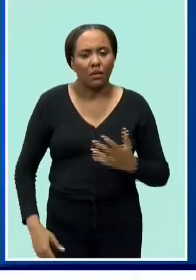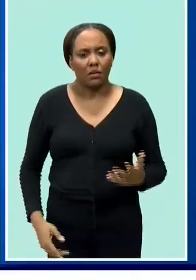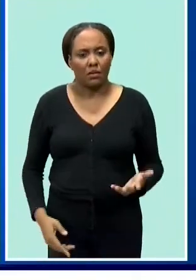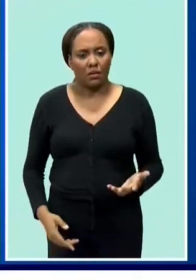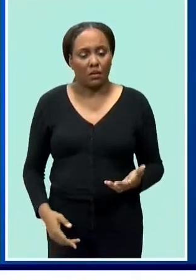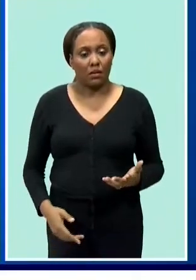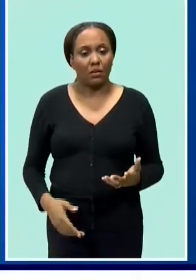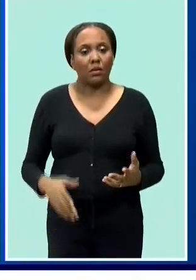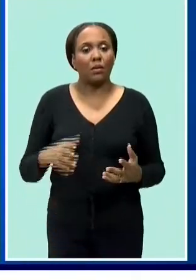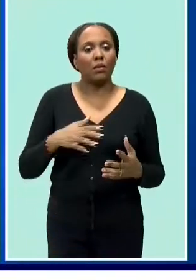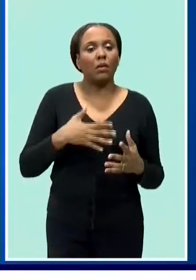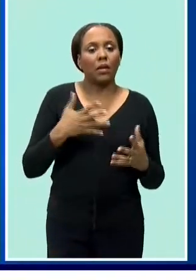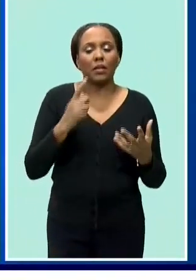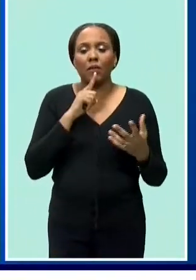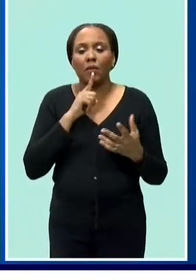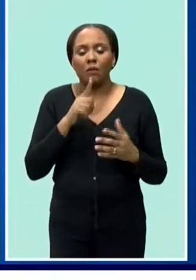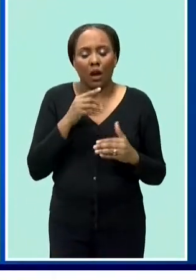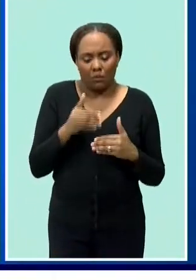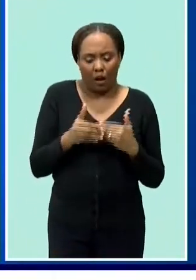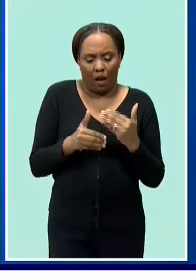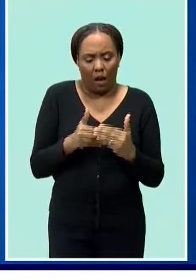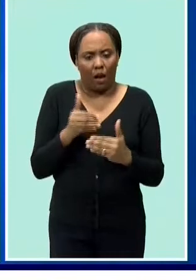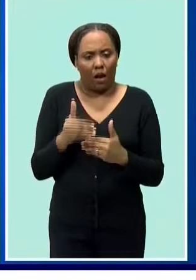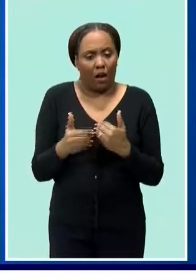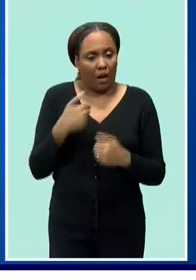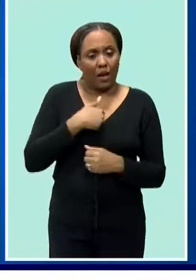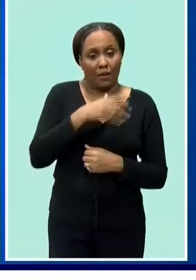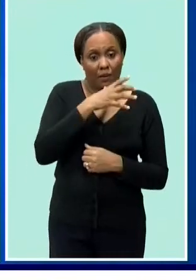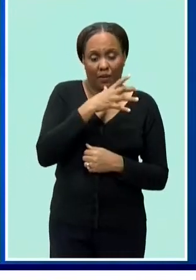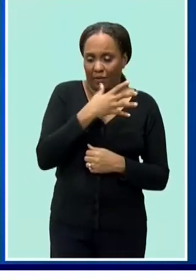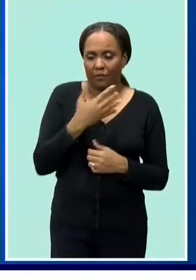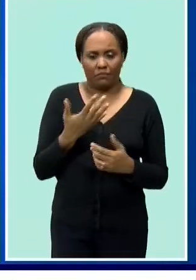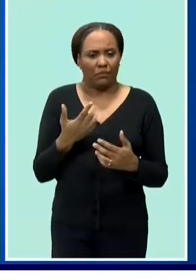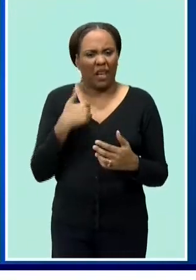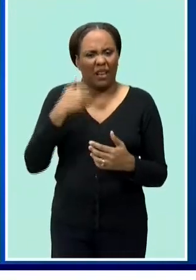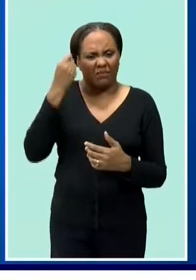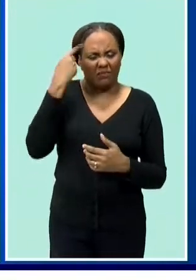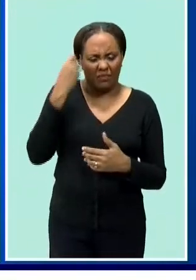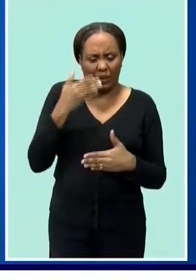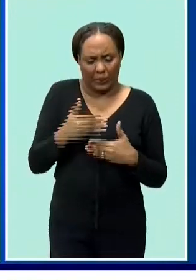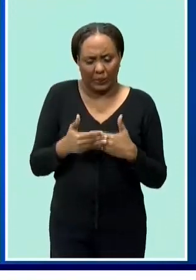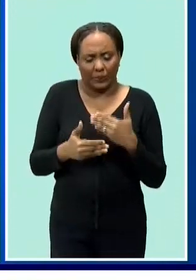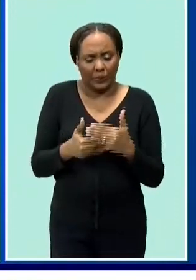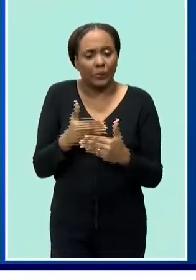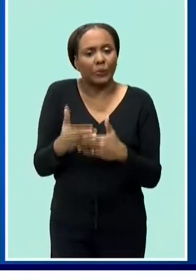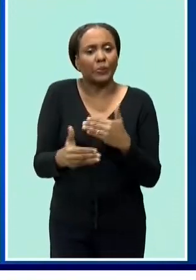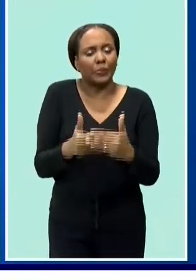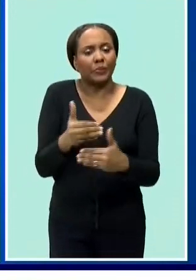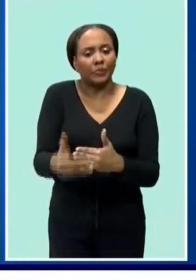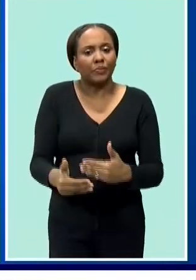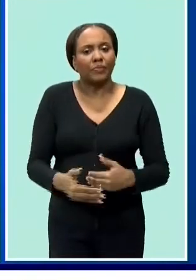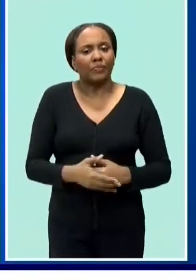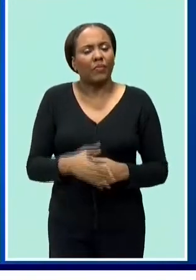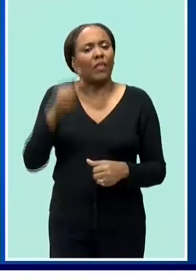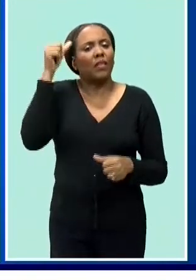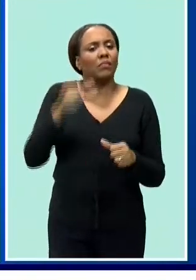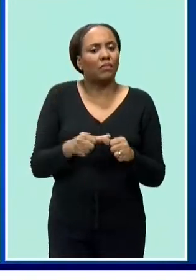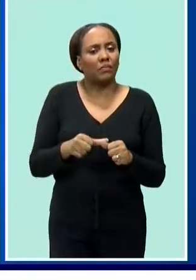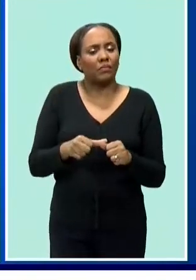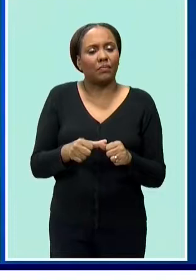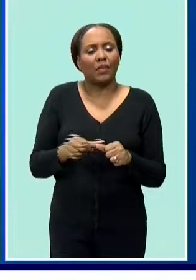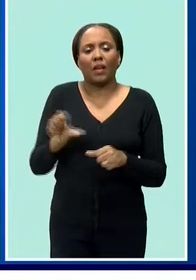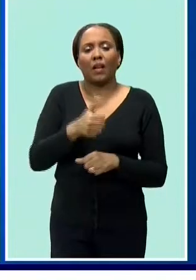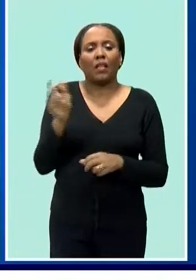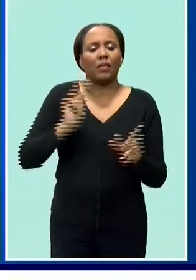another it's a journey one step at a time you're not in this on your own and remember just what you're going through other